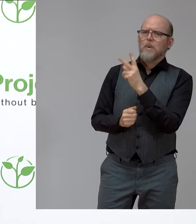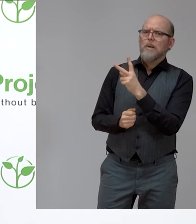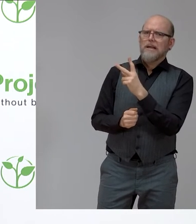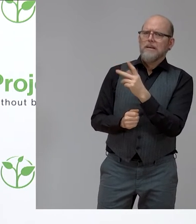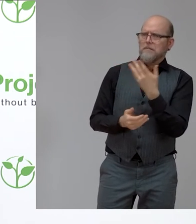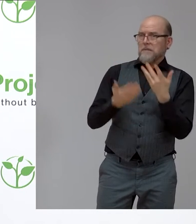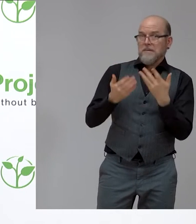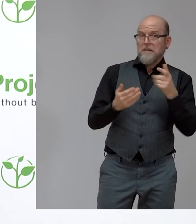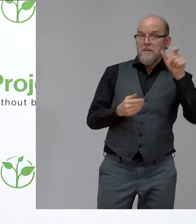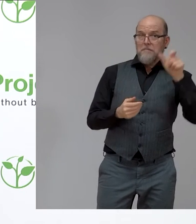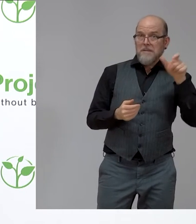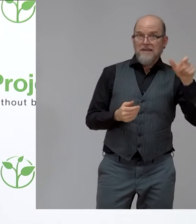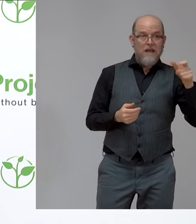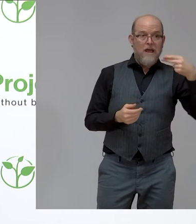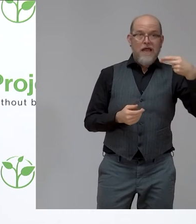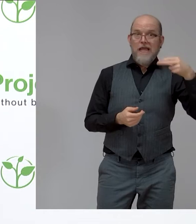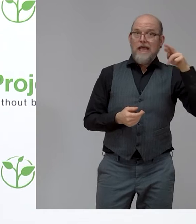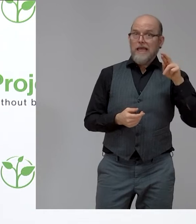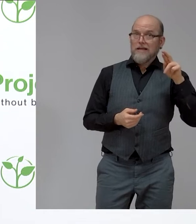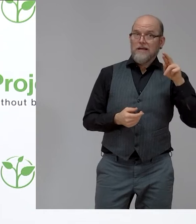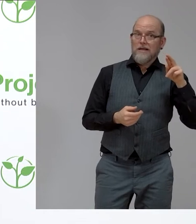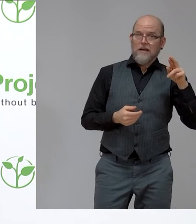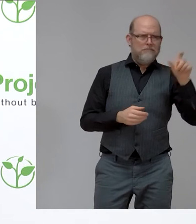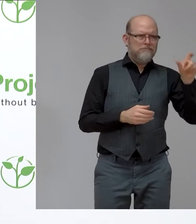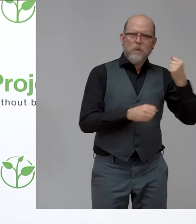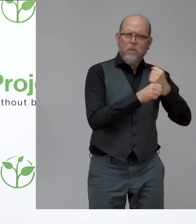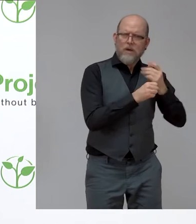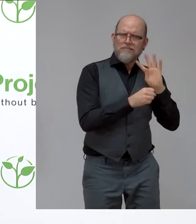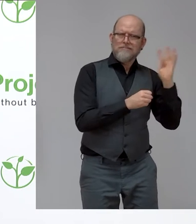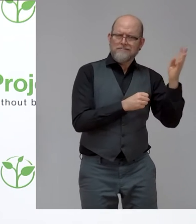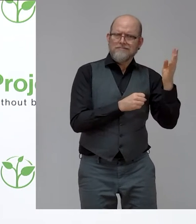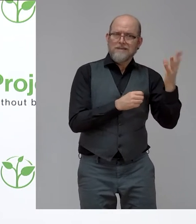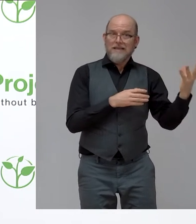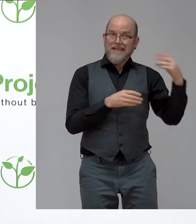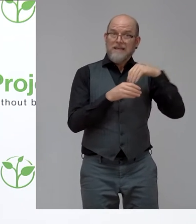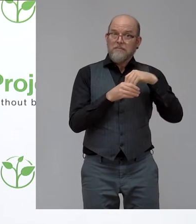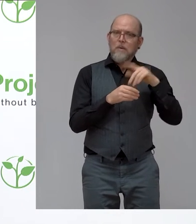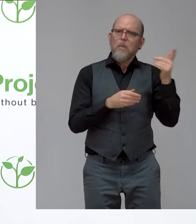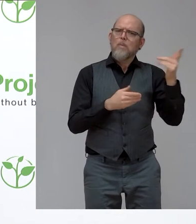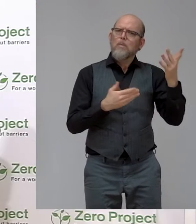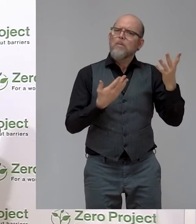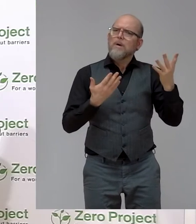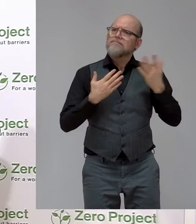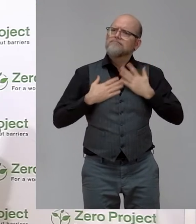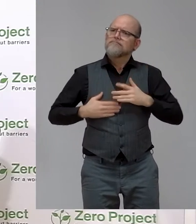who are watching. What would you tell them? Which example to follow? What would you recommend?